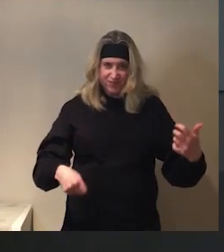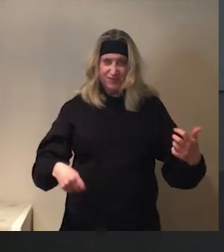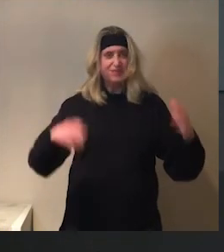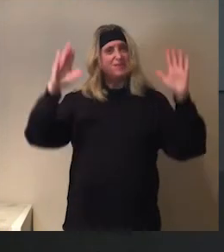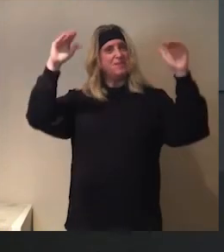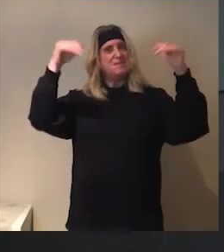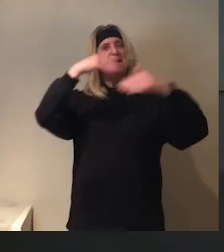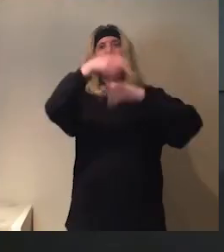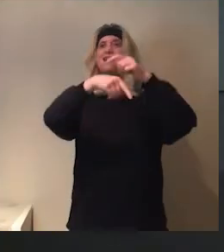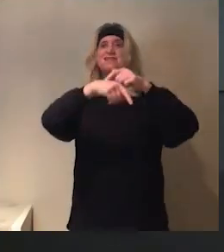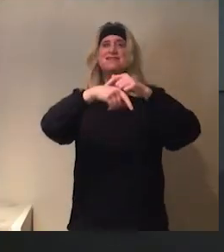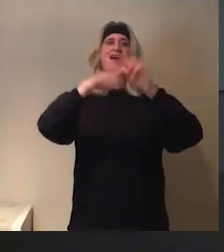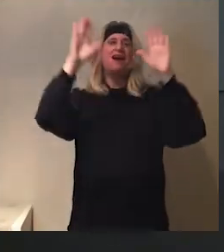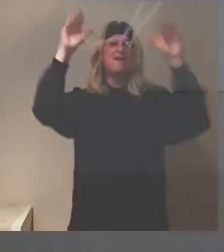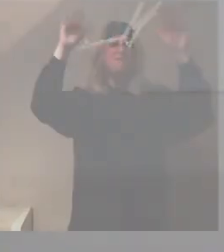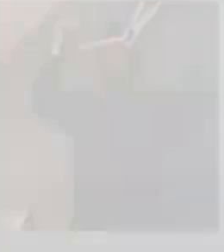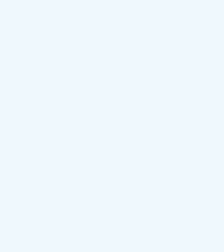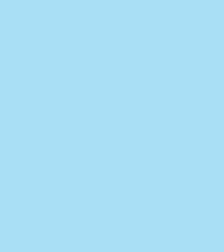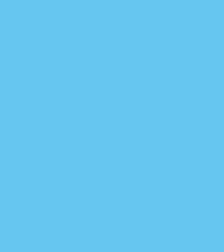Until next time, my friends. Bye.